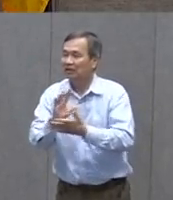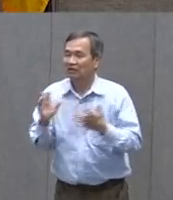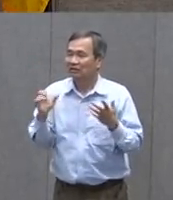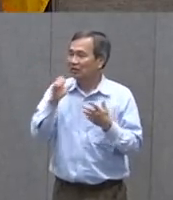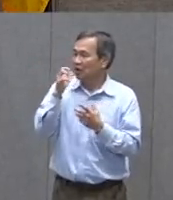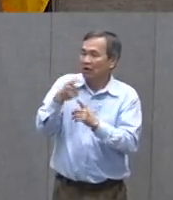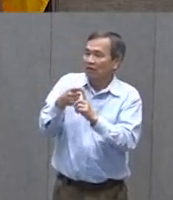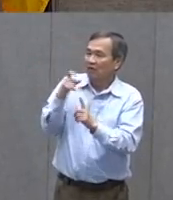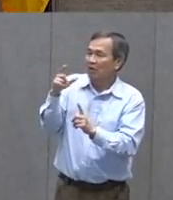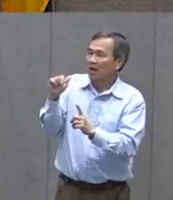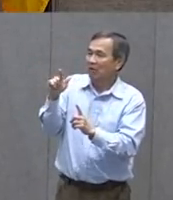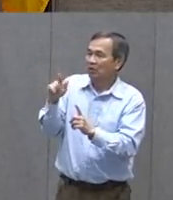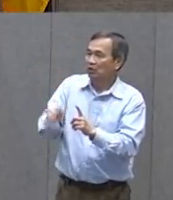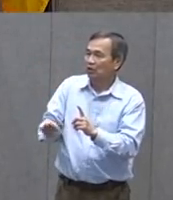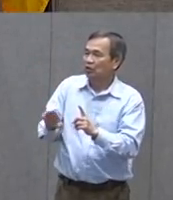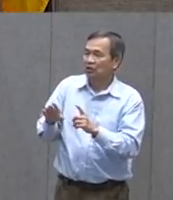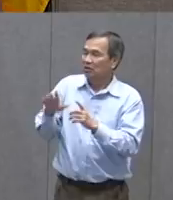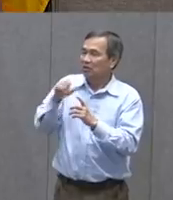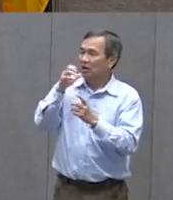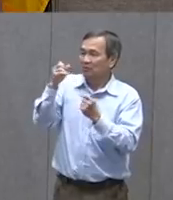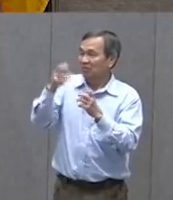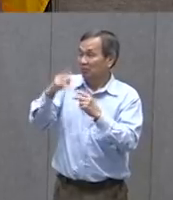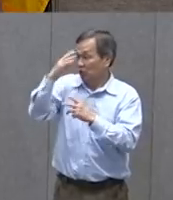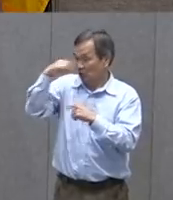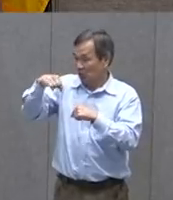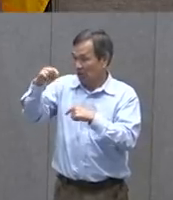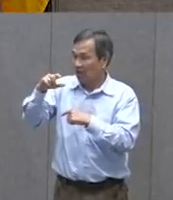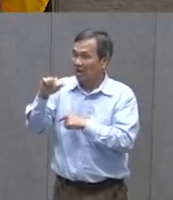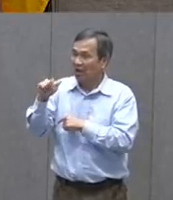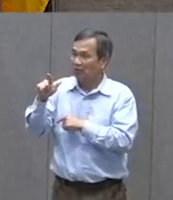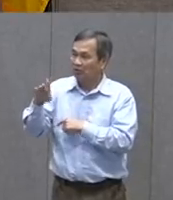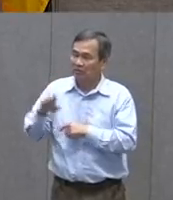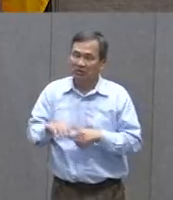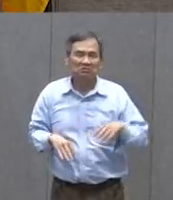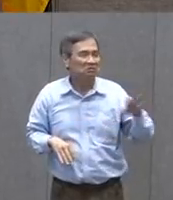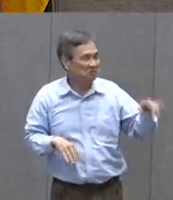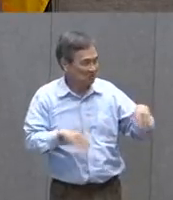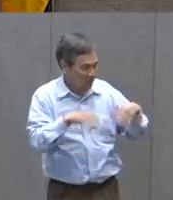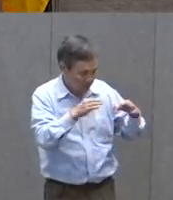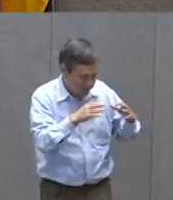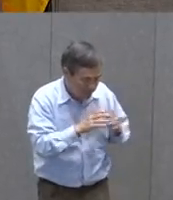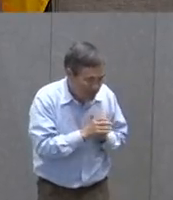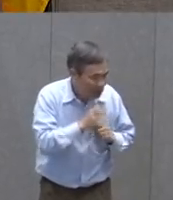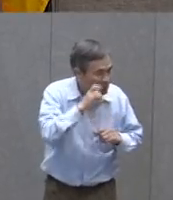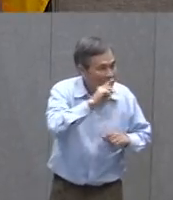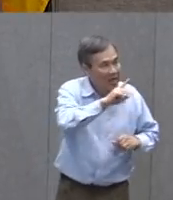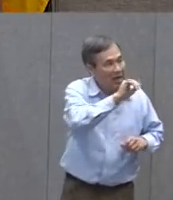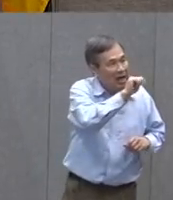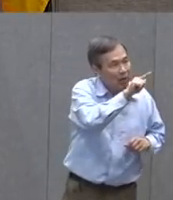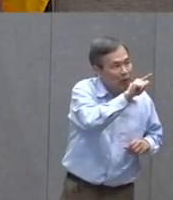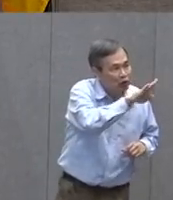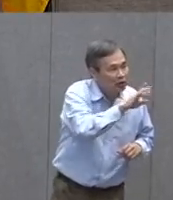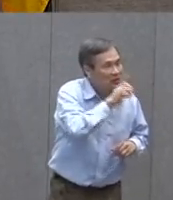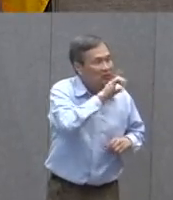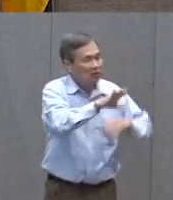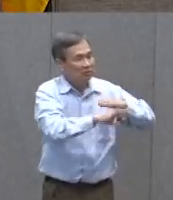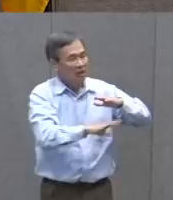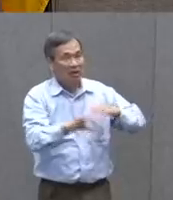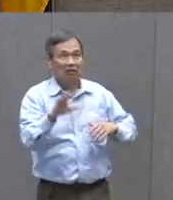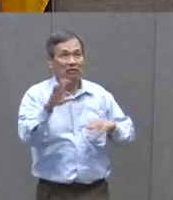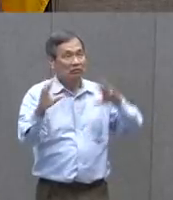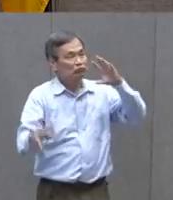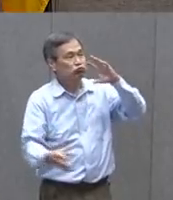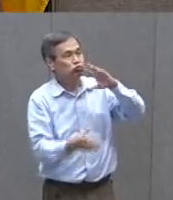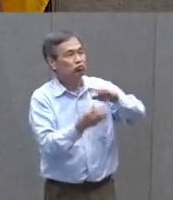big our school district is. Can you talk a little bit about that? Yeah, I'd be happy to. So Albuquerque is basically about 80